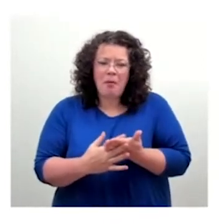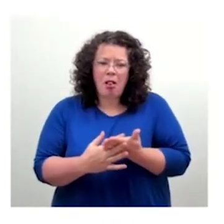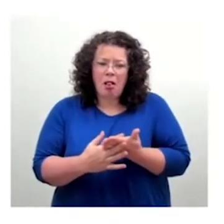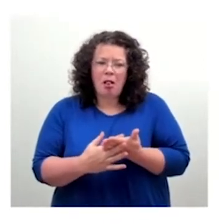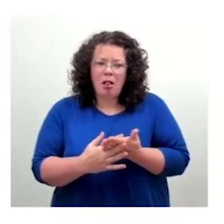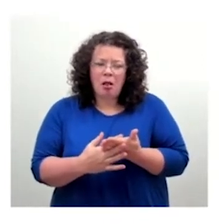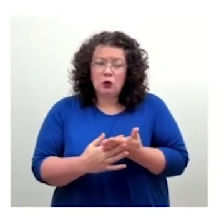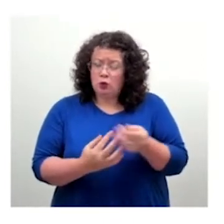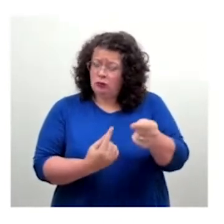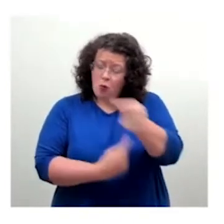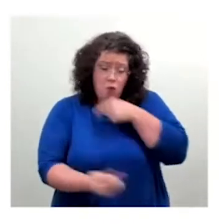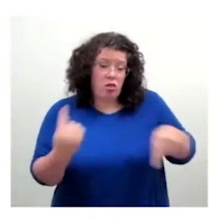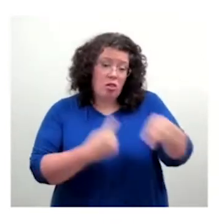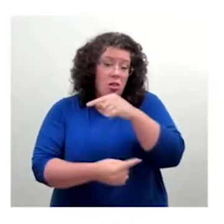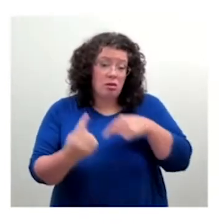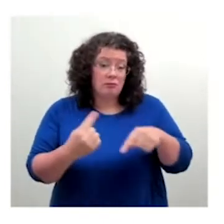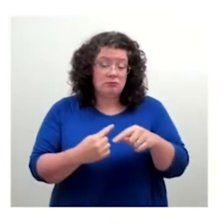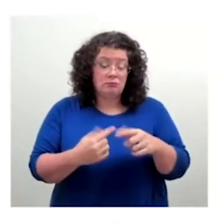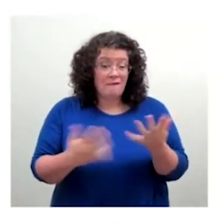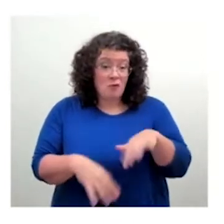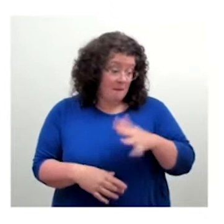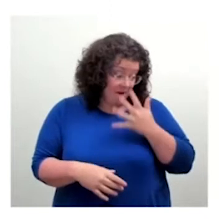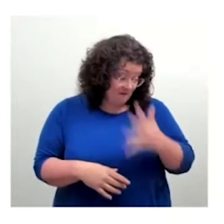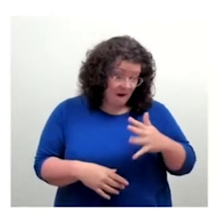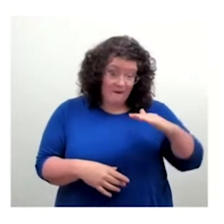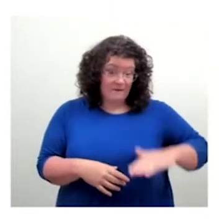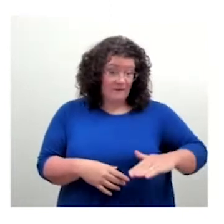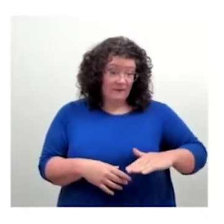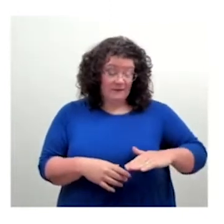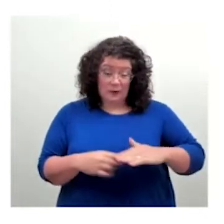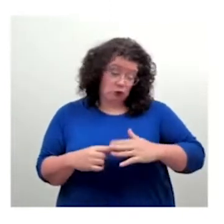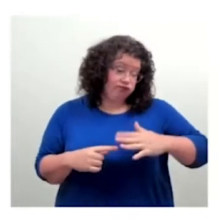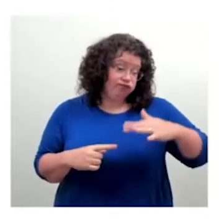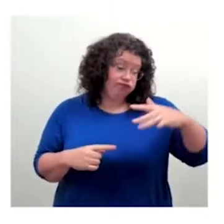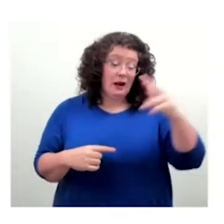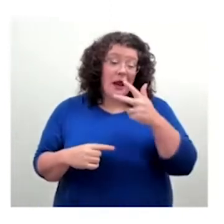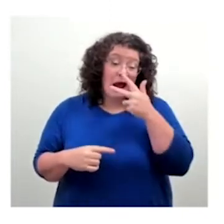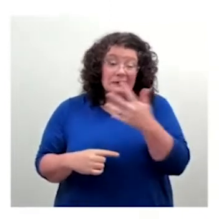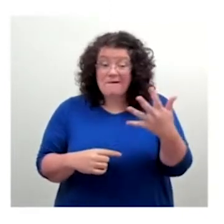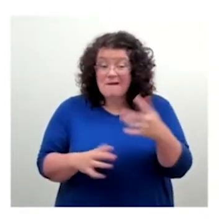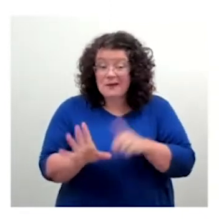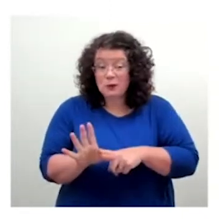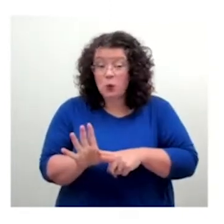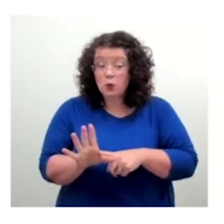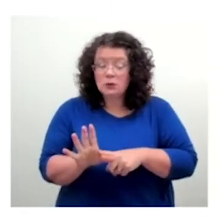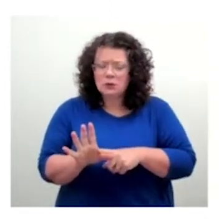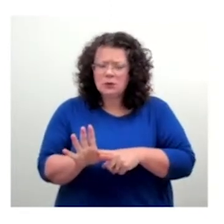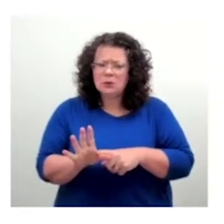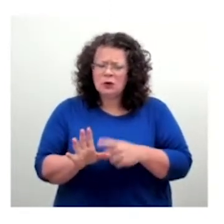old to 85 years old. And that has very specific requirements to a typeface and to typography,